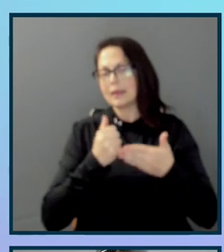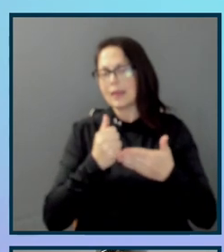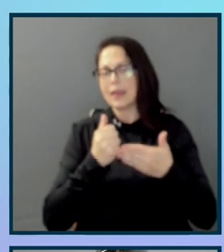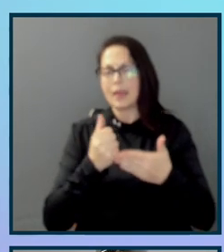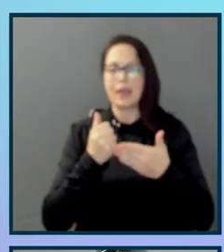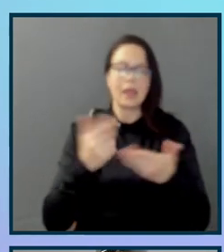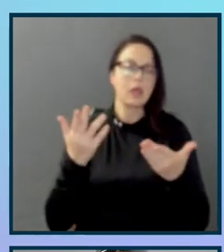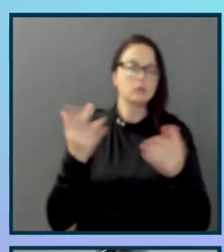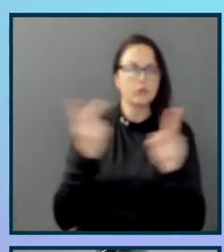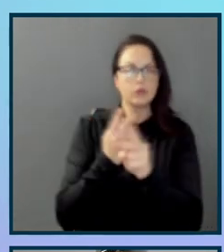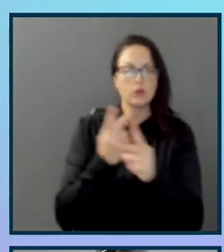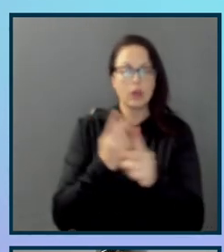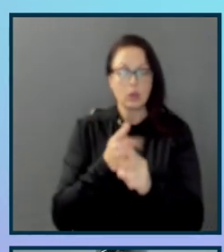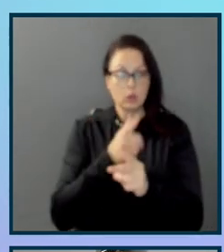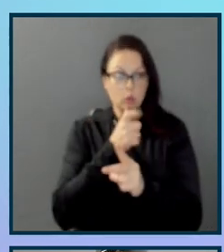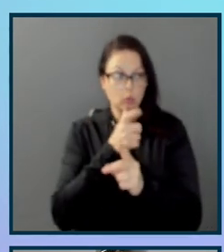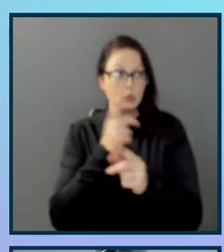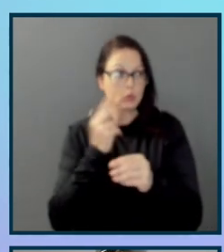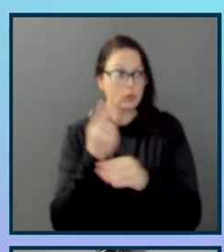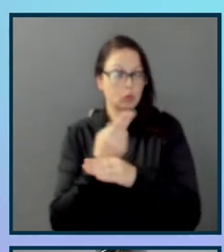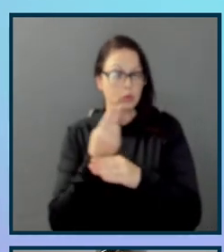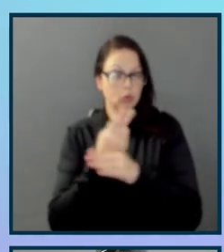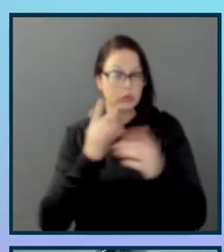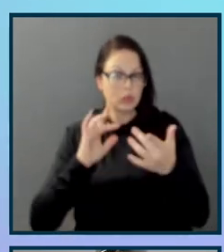using the web and who's actually using their website.